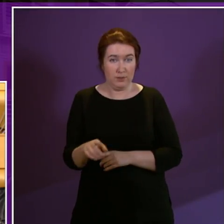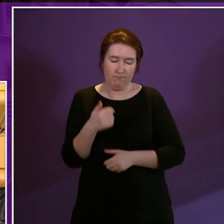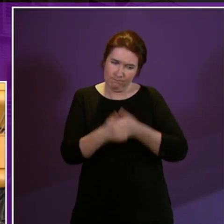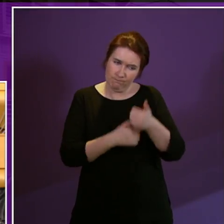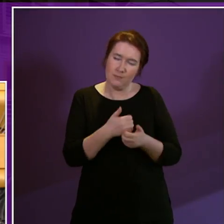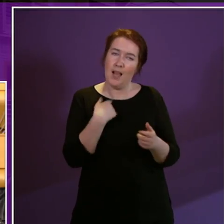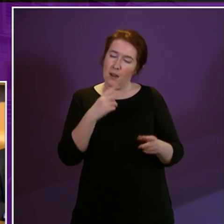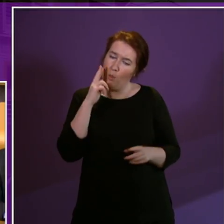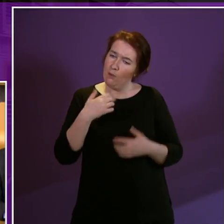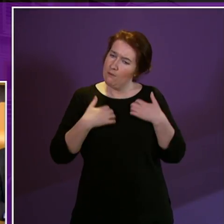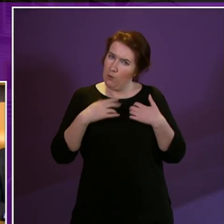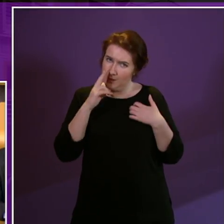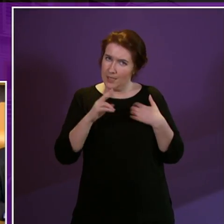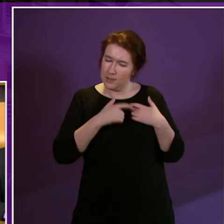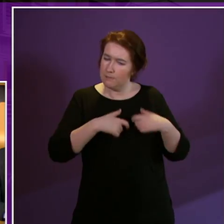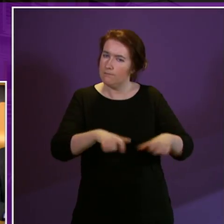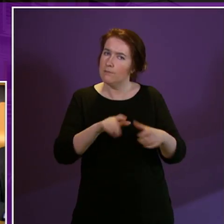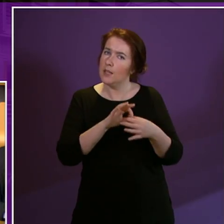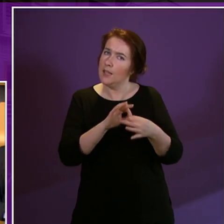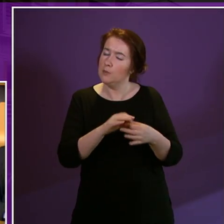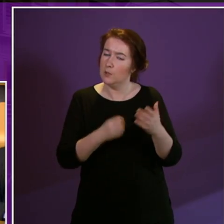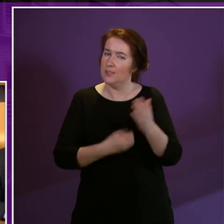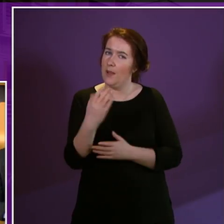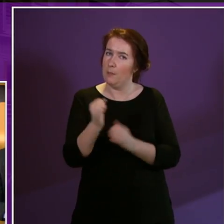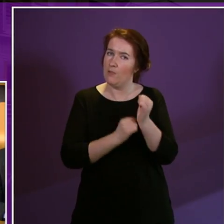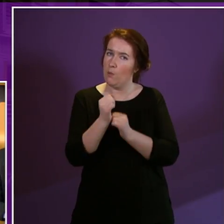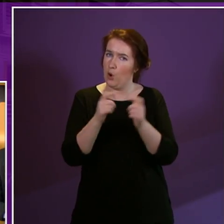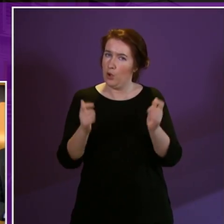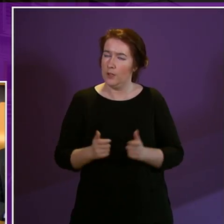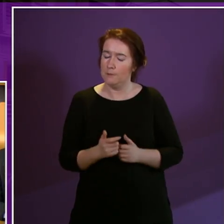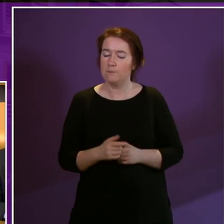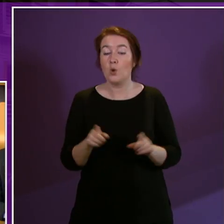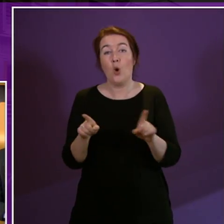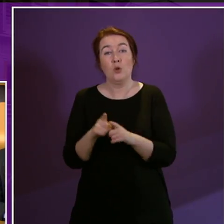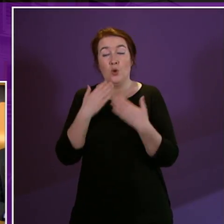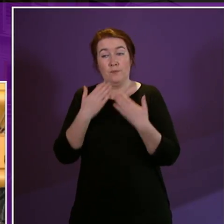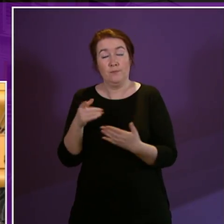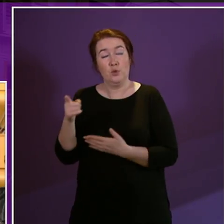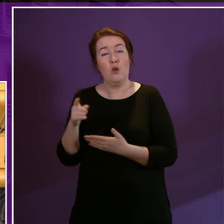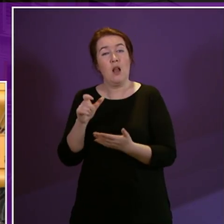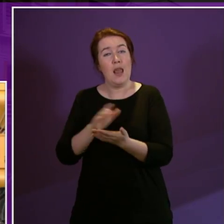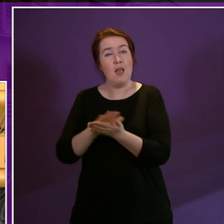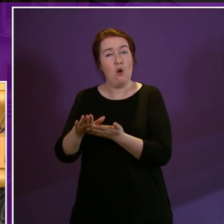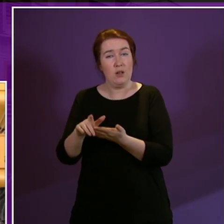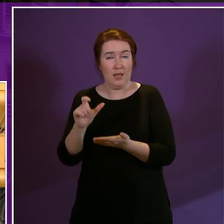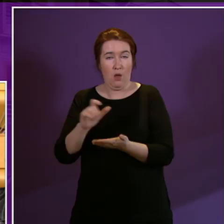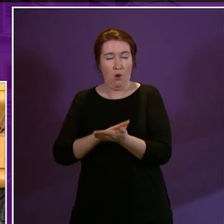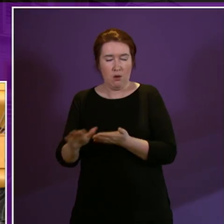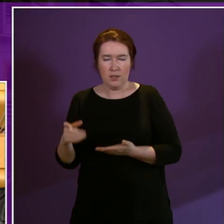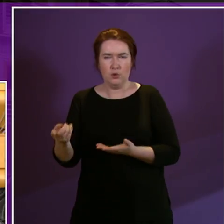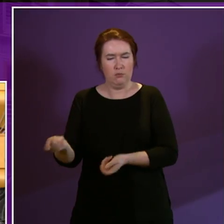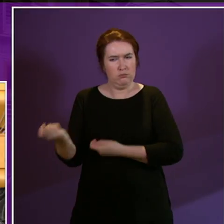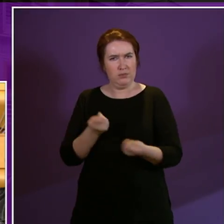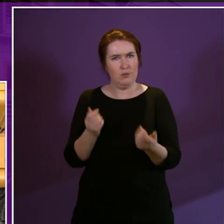to his continued engagement as we develop that framework I'm also grateful to Clare Hawkey for bringing real life